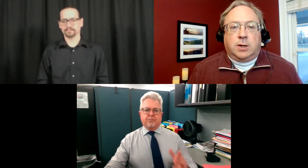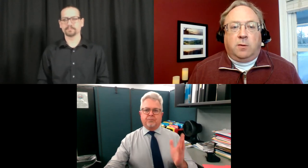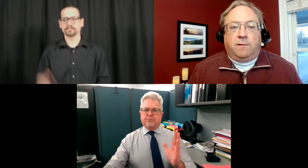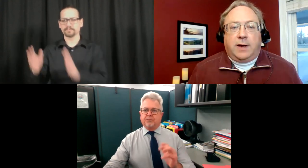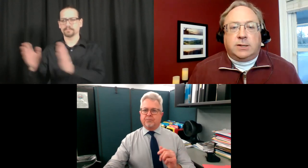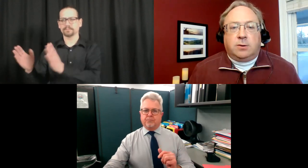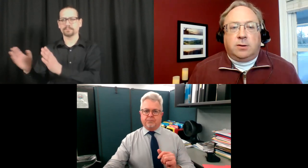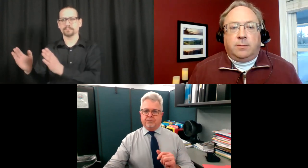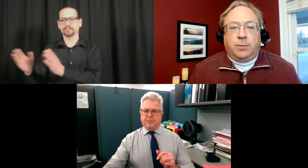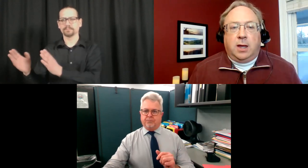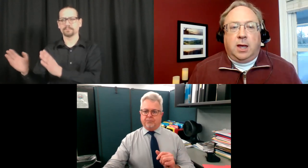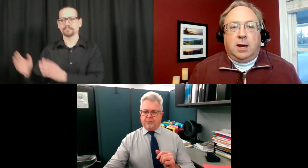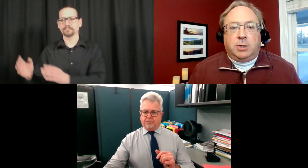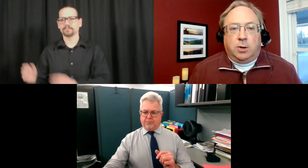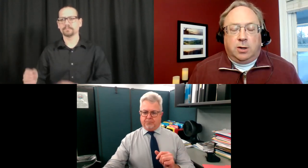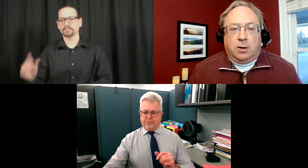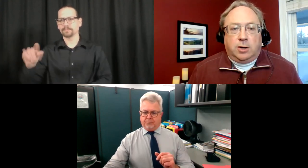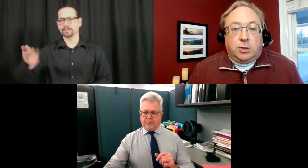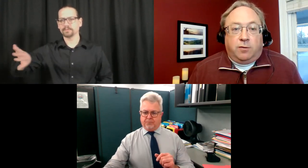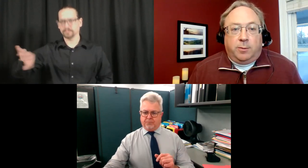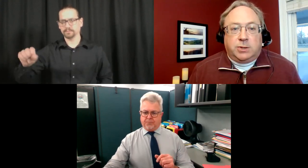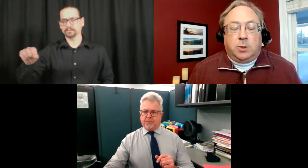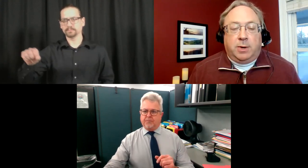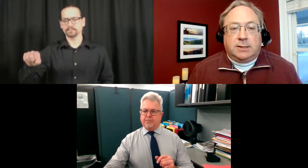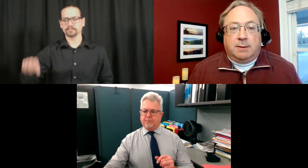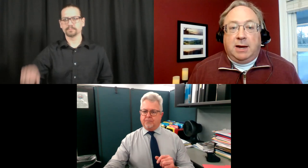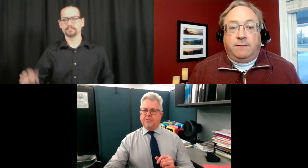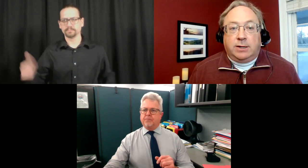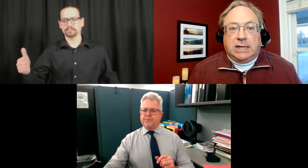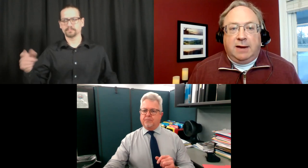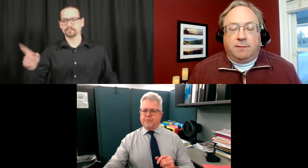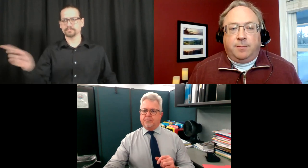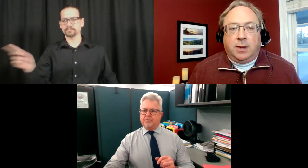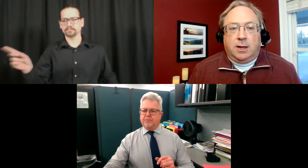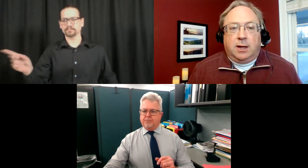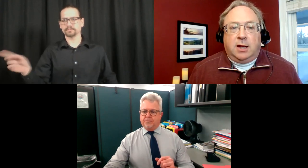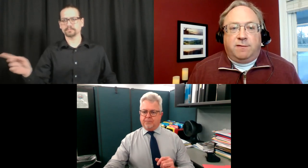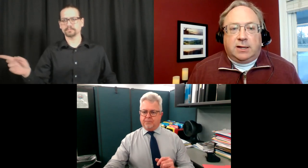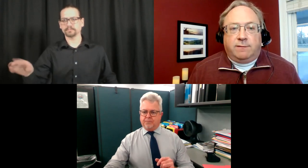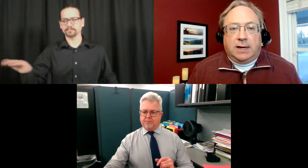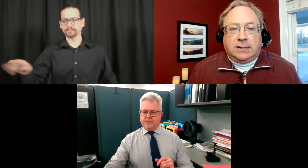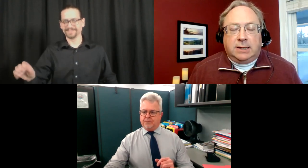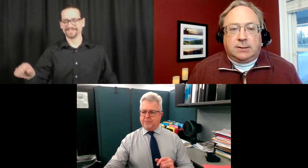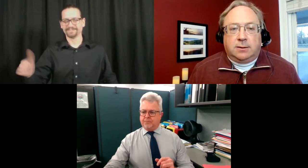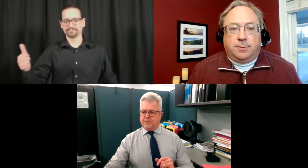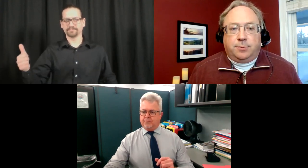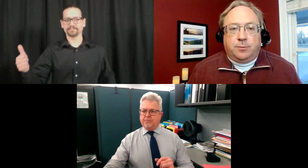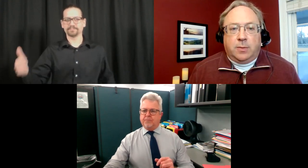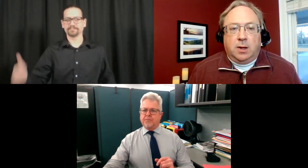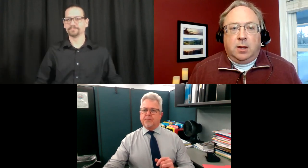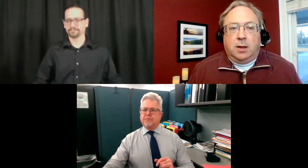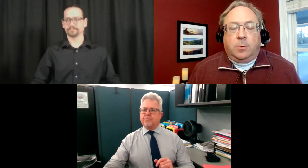So Pfizer and Moderna are two pharmaceutical companies that made very safe and effective vaccines.